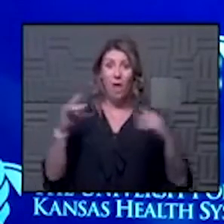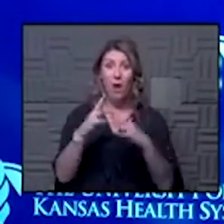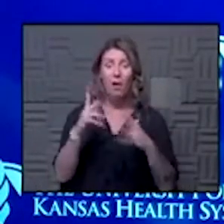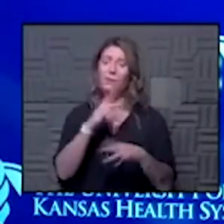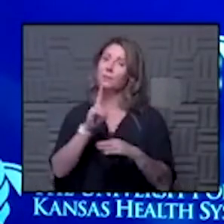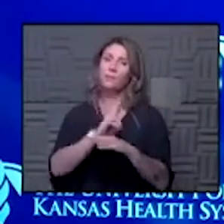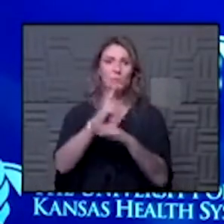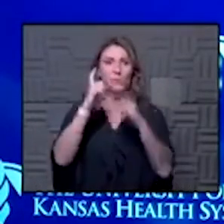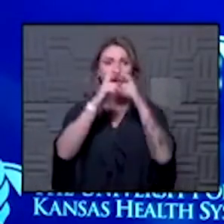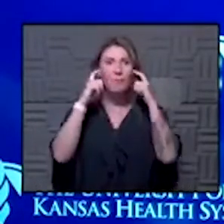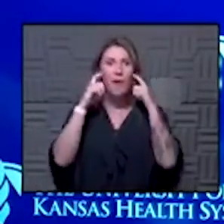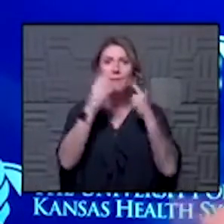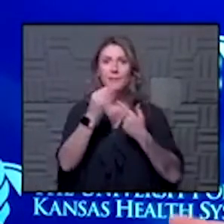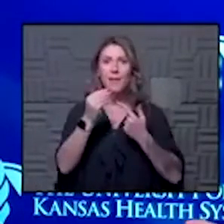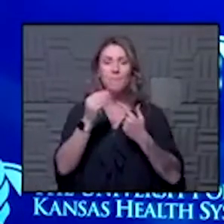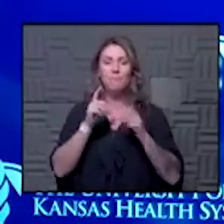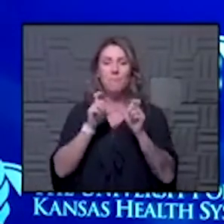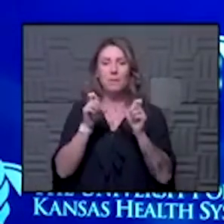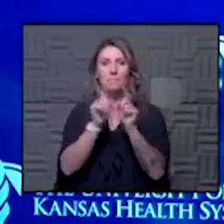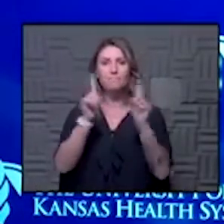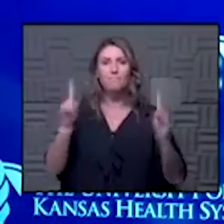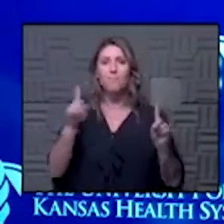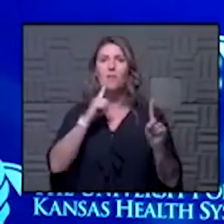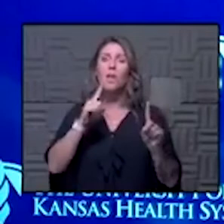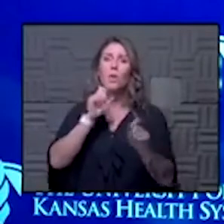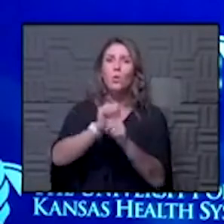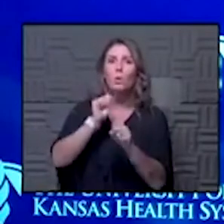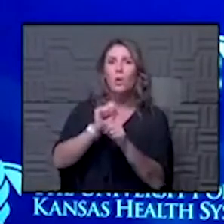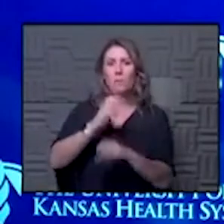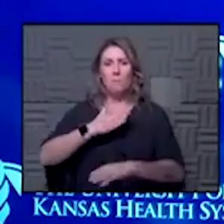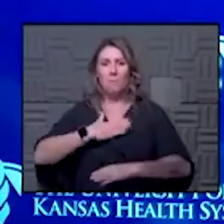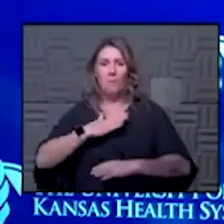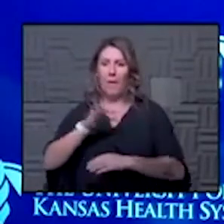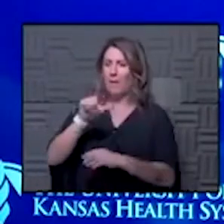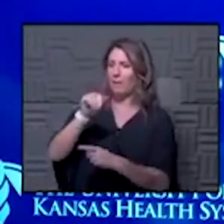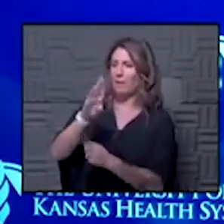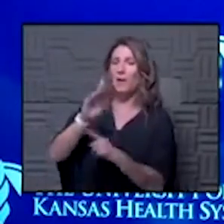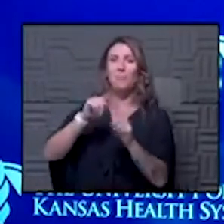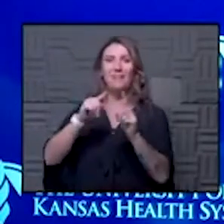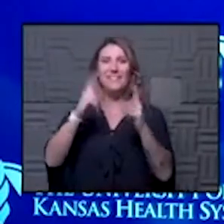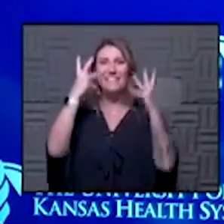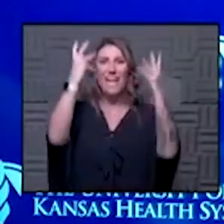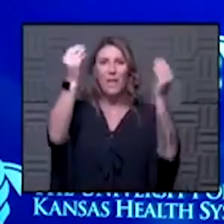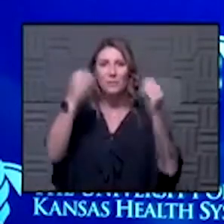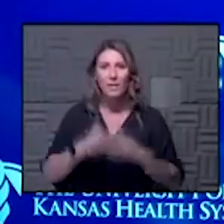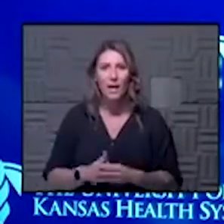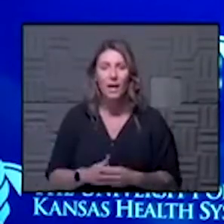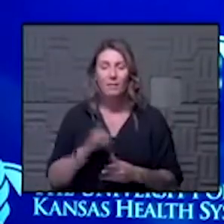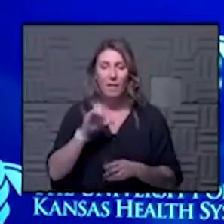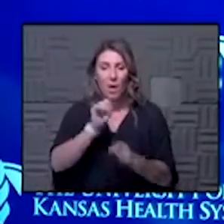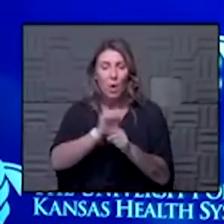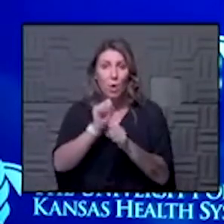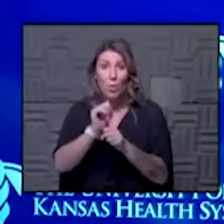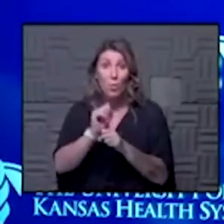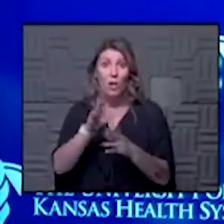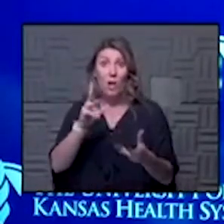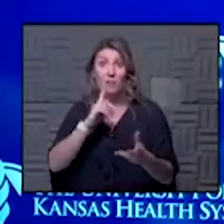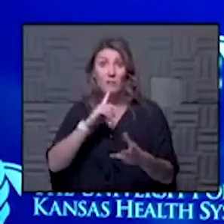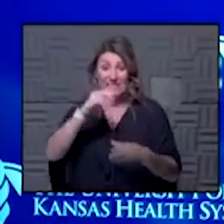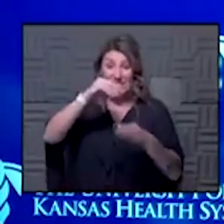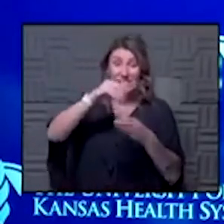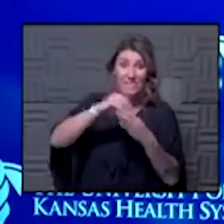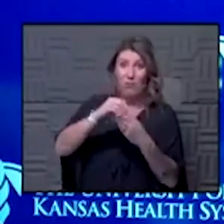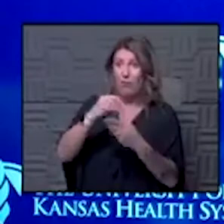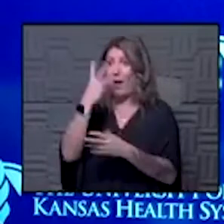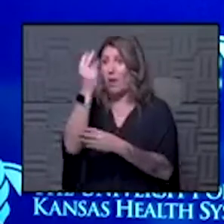maintain some degree of distance still go to work out at my club but it's outside and so that allowed in this workout facility it's not indoors it's outdoors i